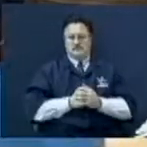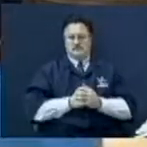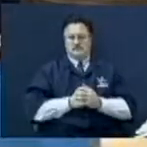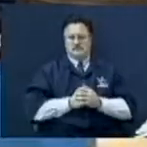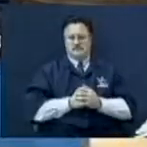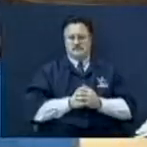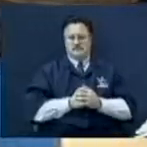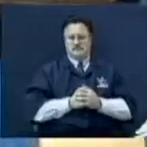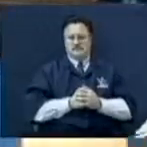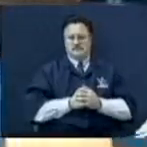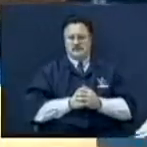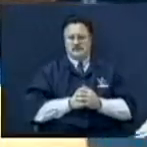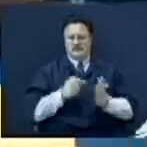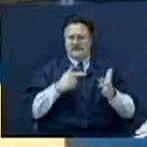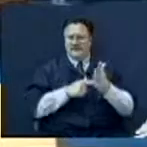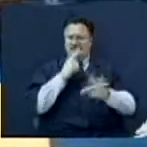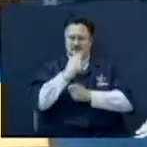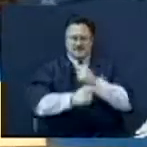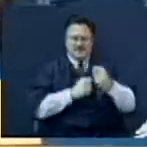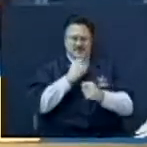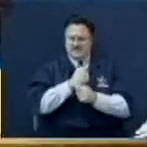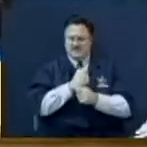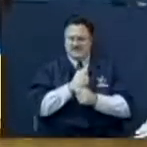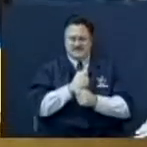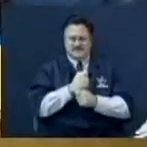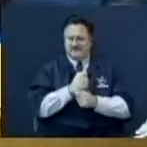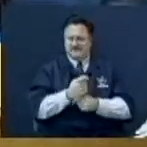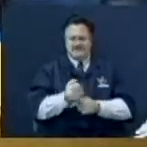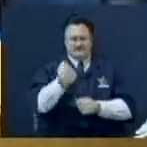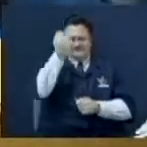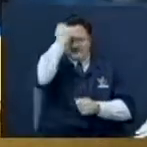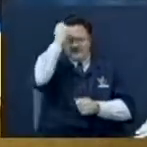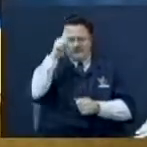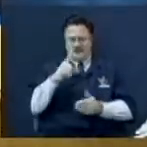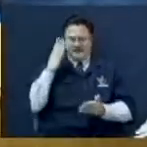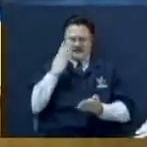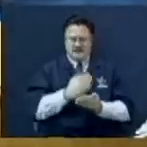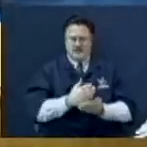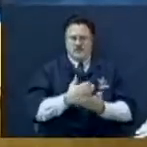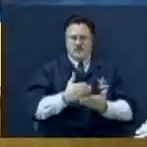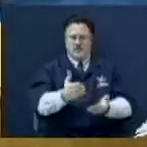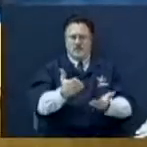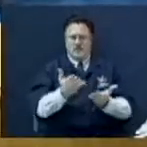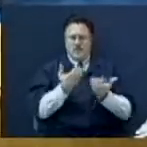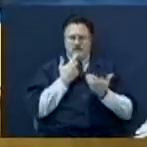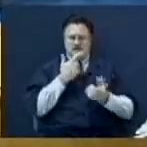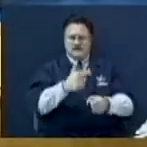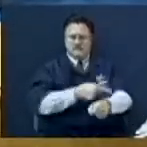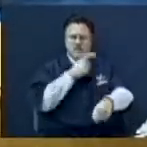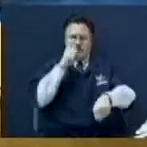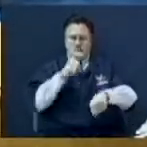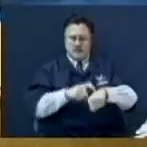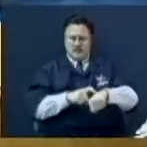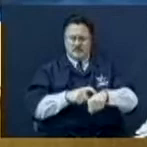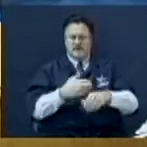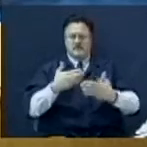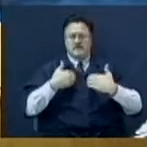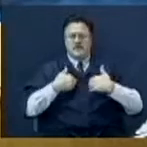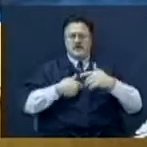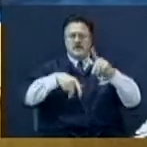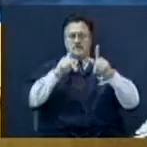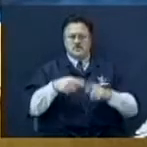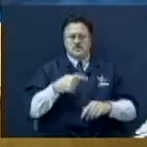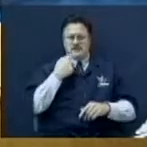I'll squash them your tradition. By the way, I might as well say this. I've been wanting to say this for a long time. I had somebody one time. You ever have somebody?